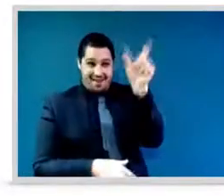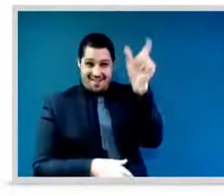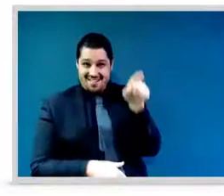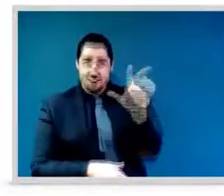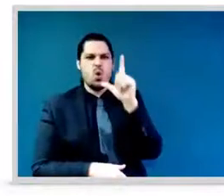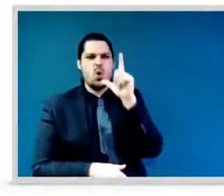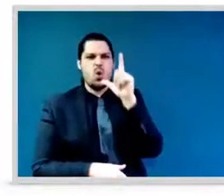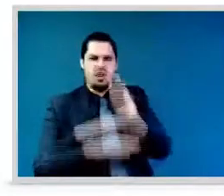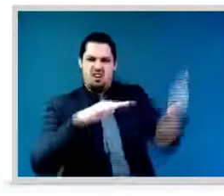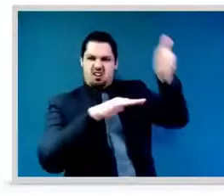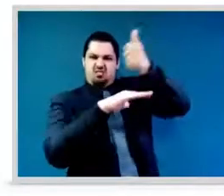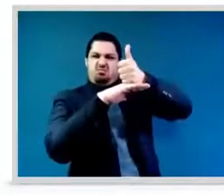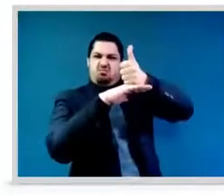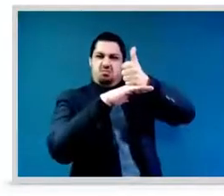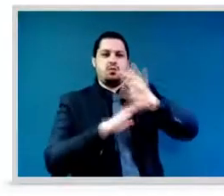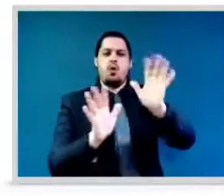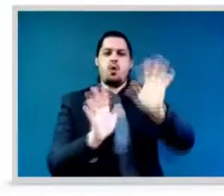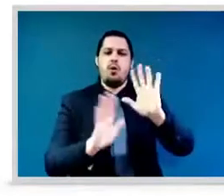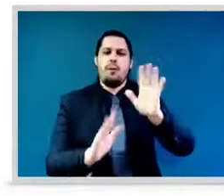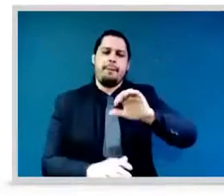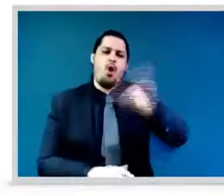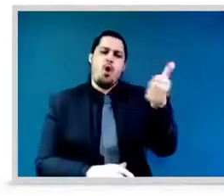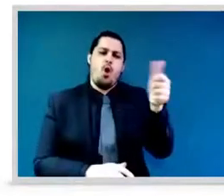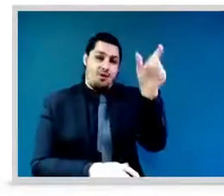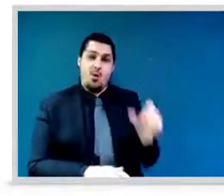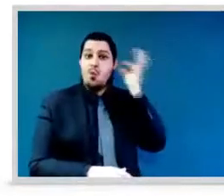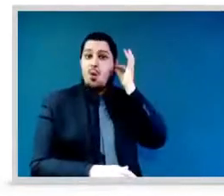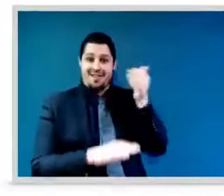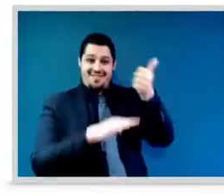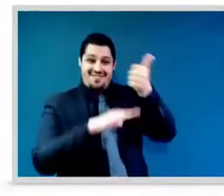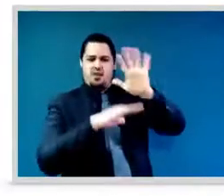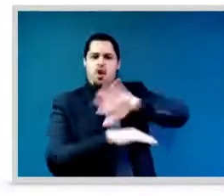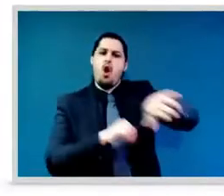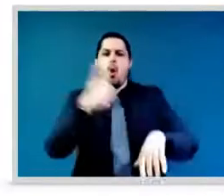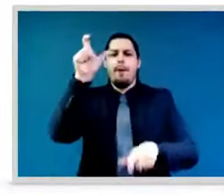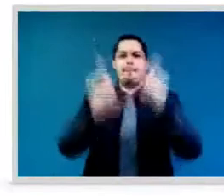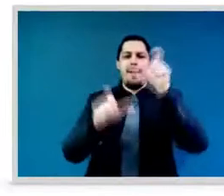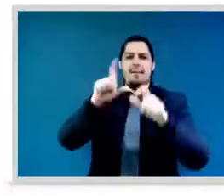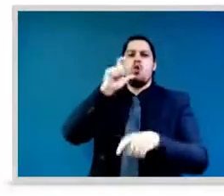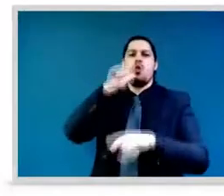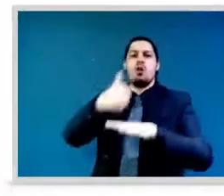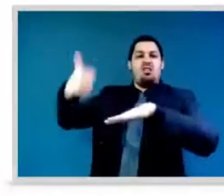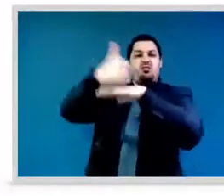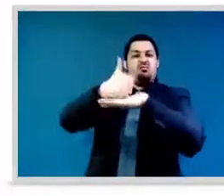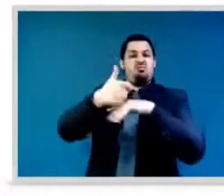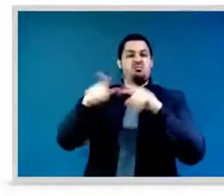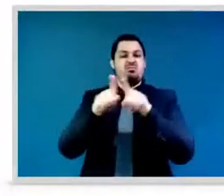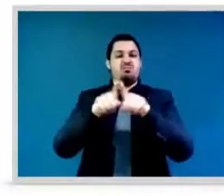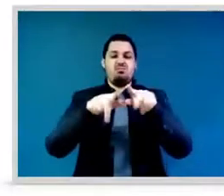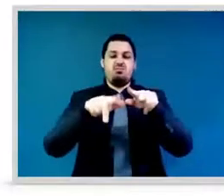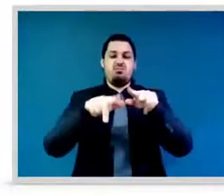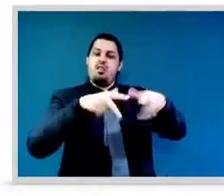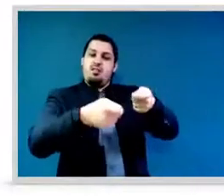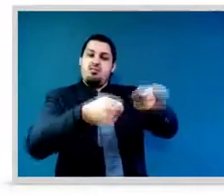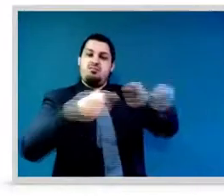and across all sectors are critical to advancing gender justice and gender equality and to social